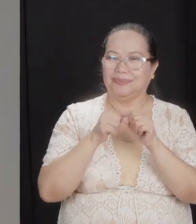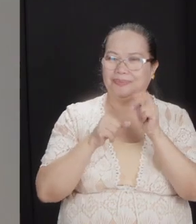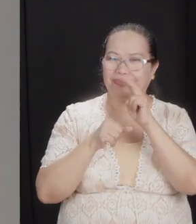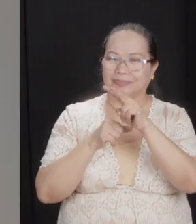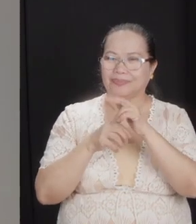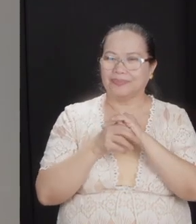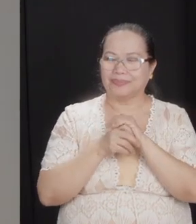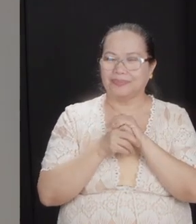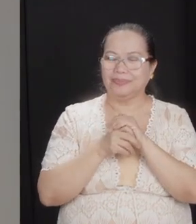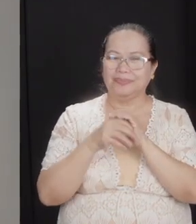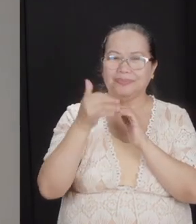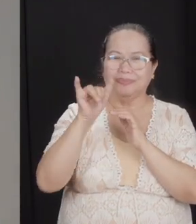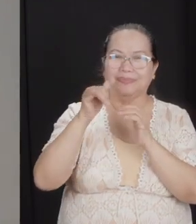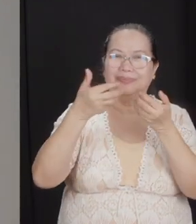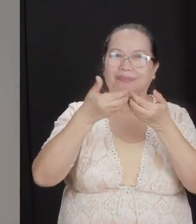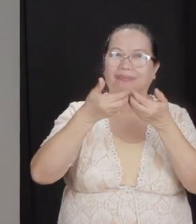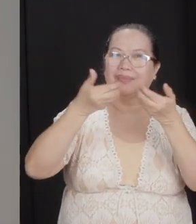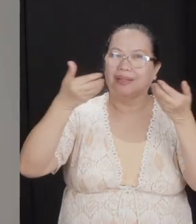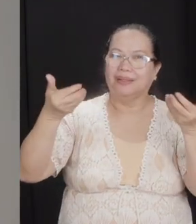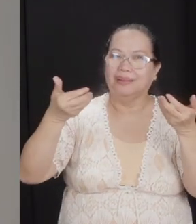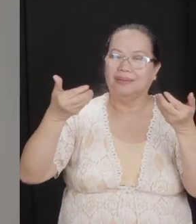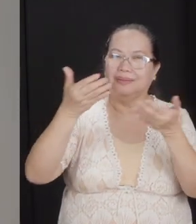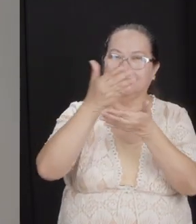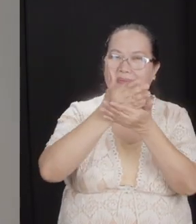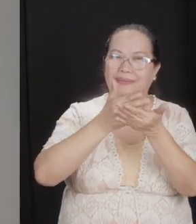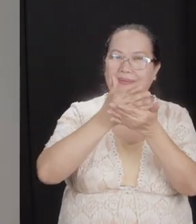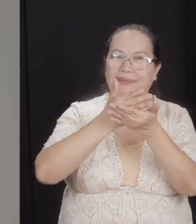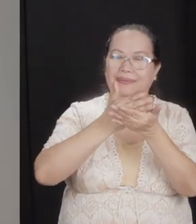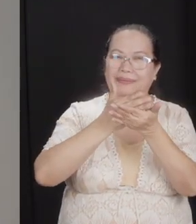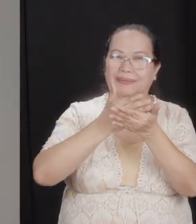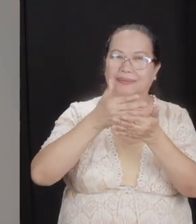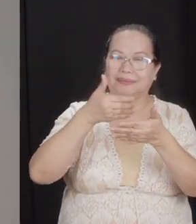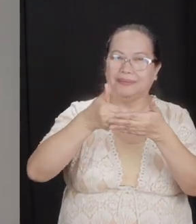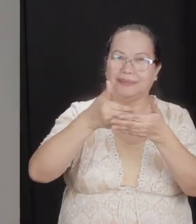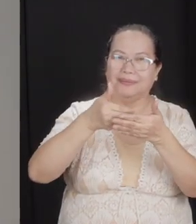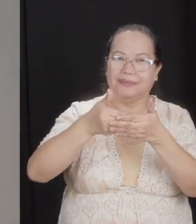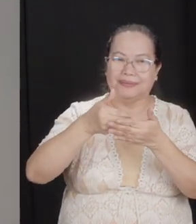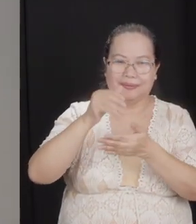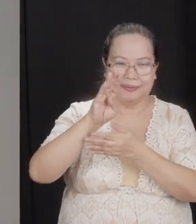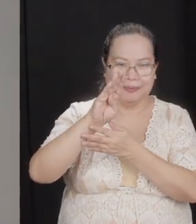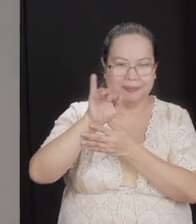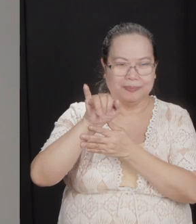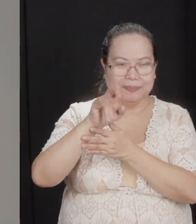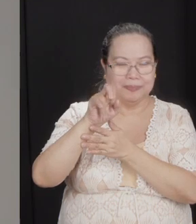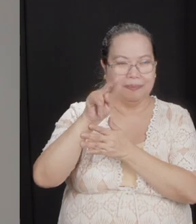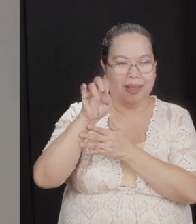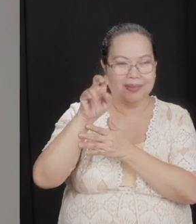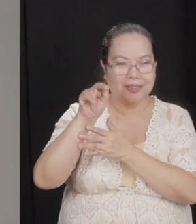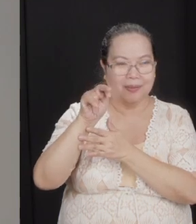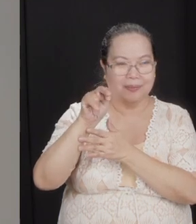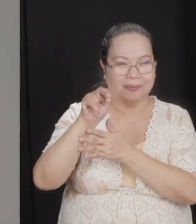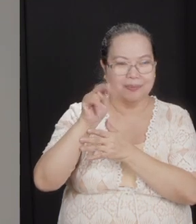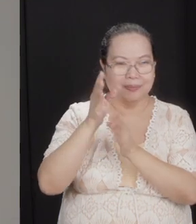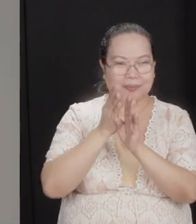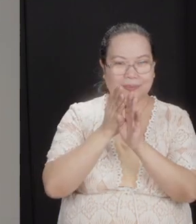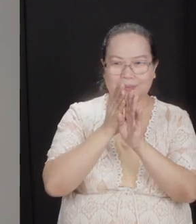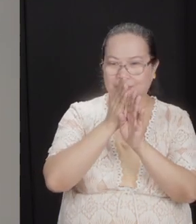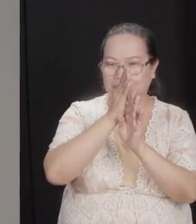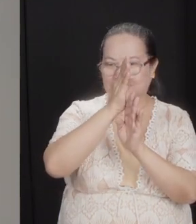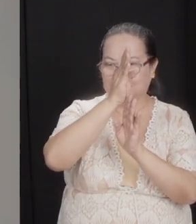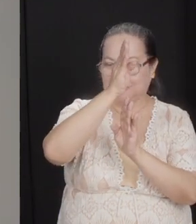So, they departed, and maybe somewhere near the border of Benjamin here, or the border of Judah,